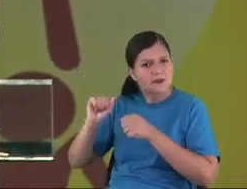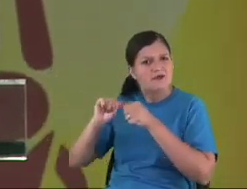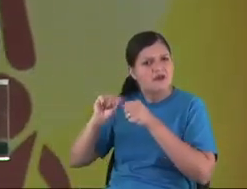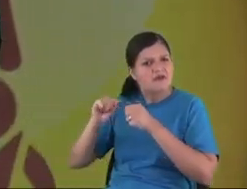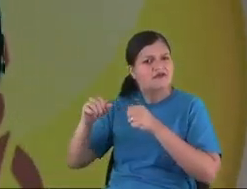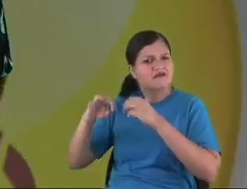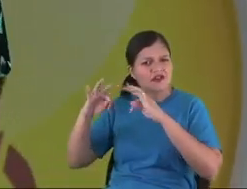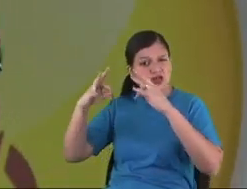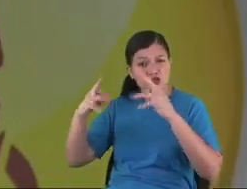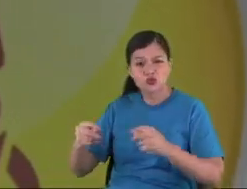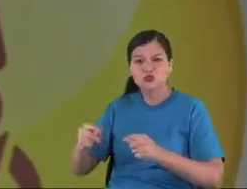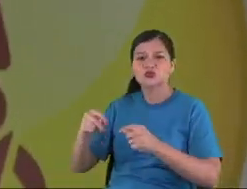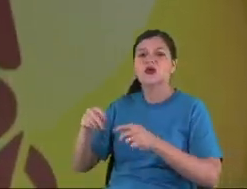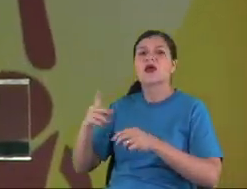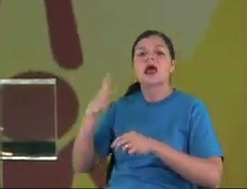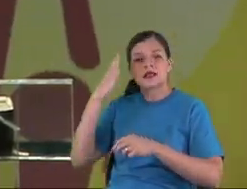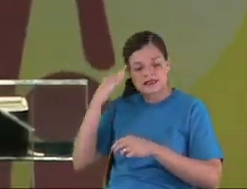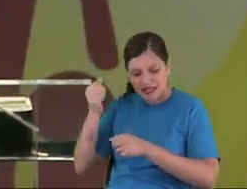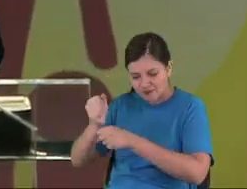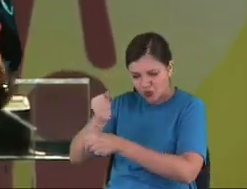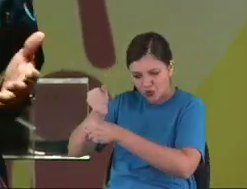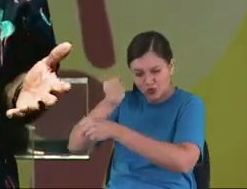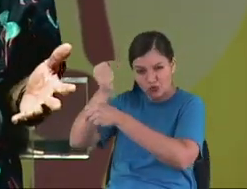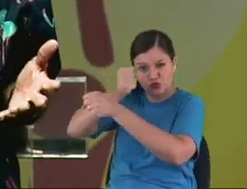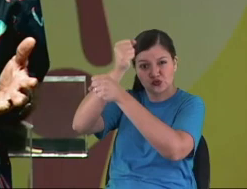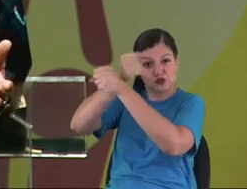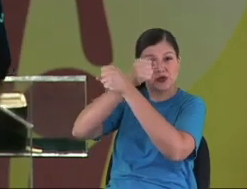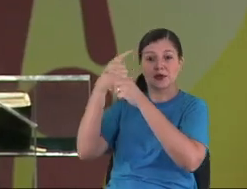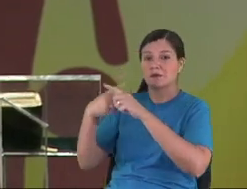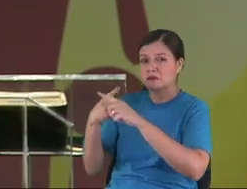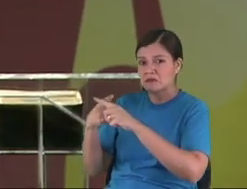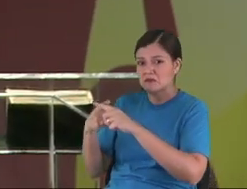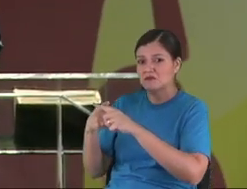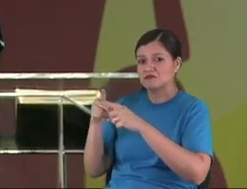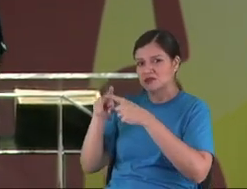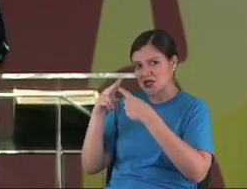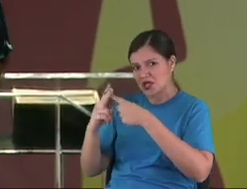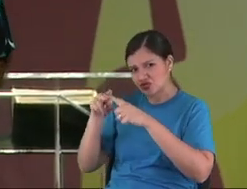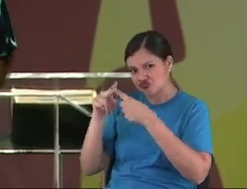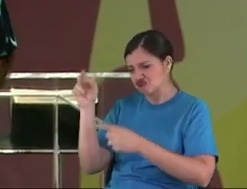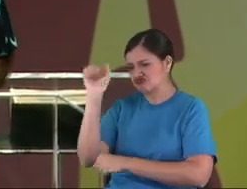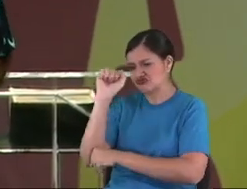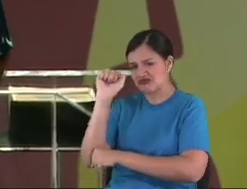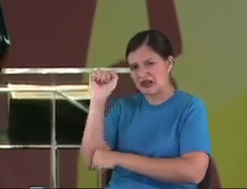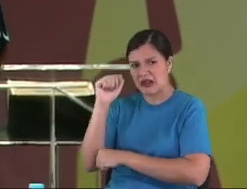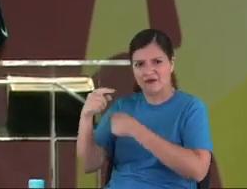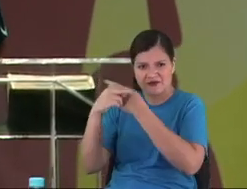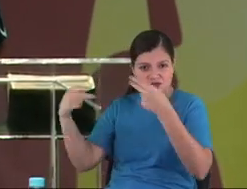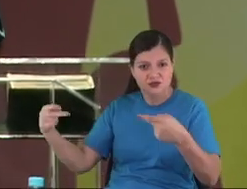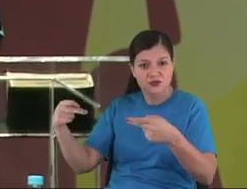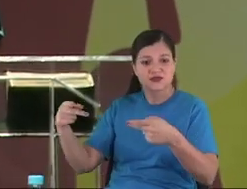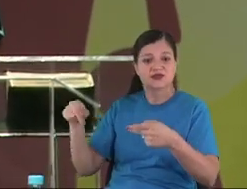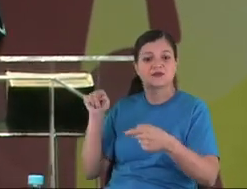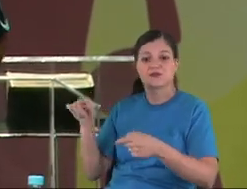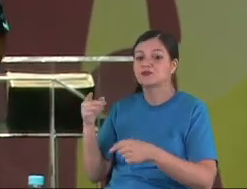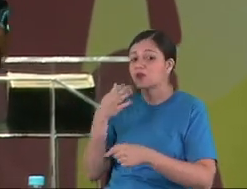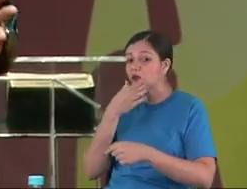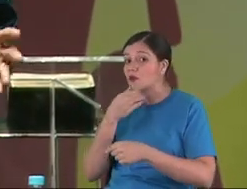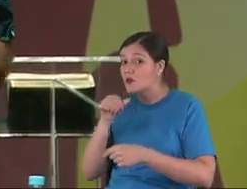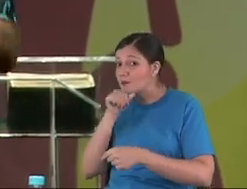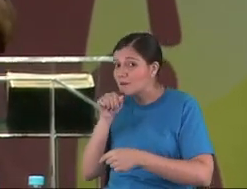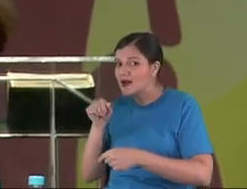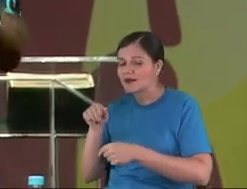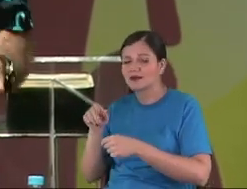He can do anything, everything. Right? Fix a lot of things.